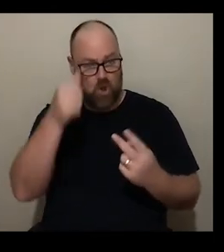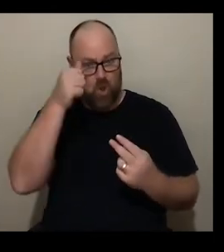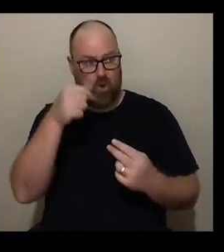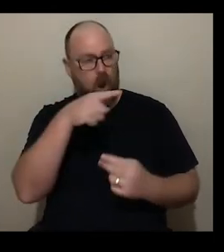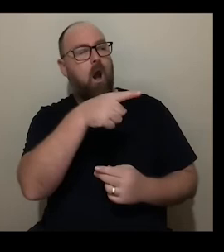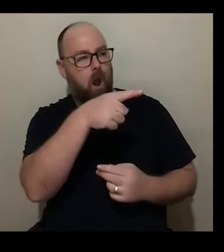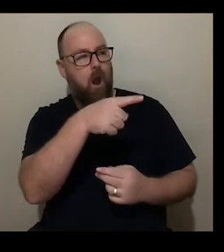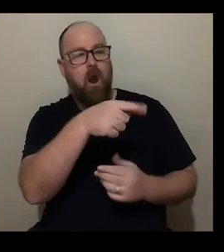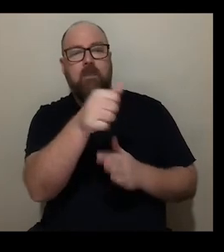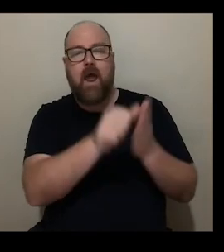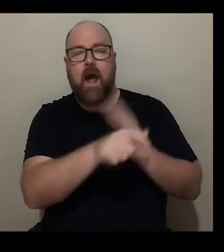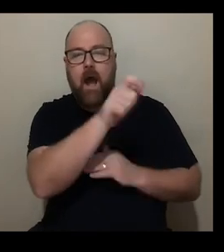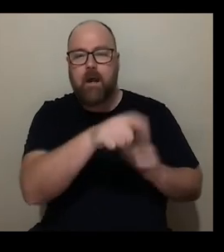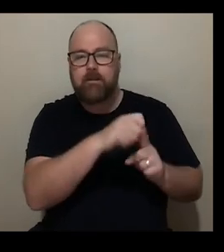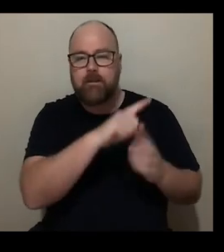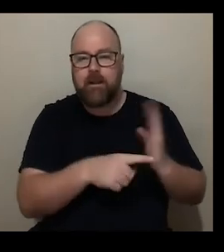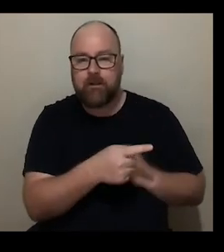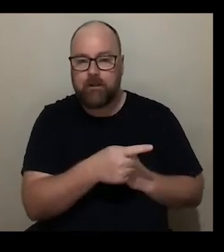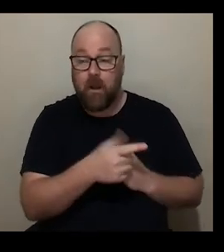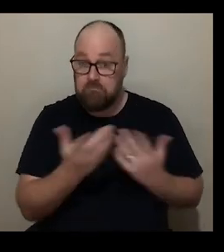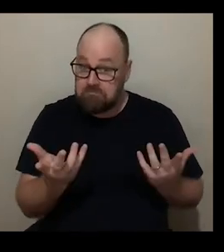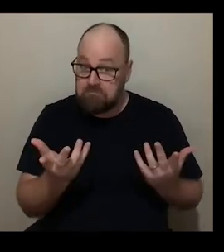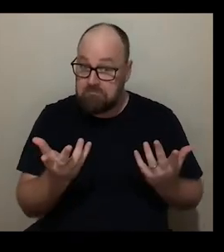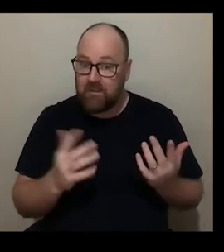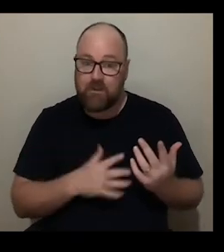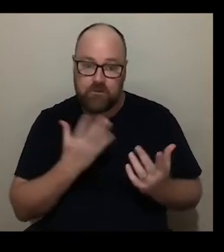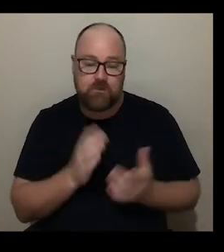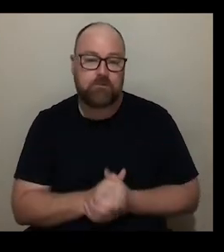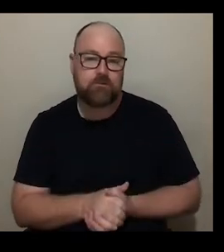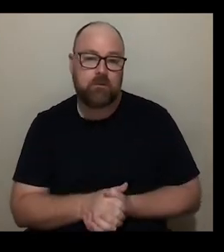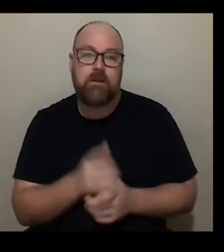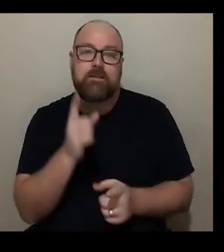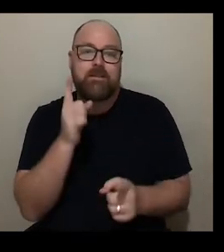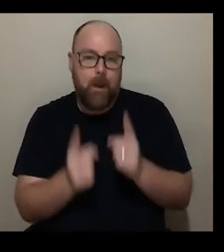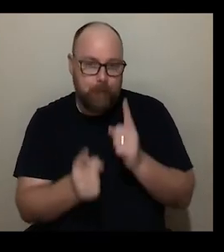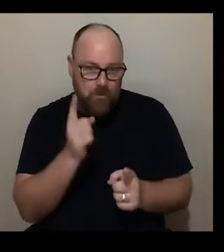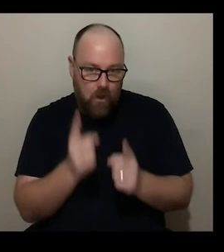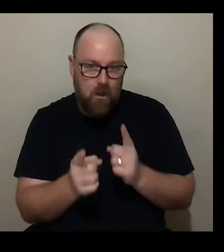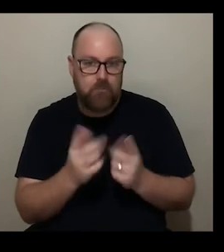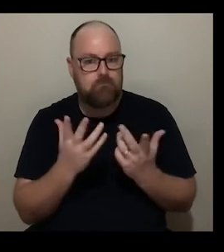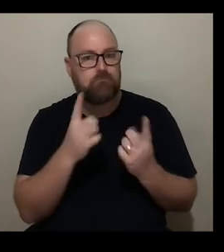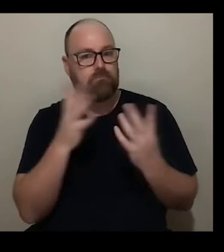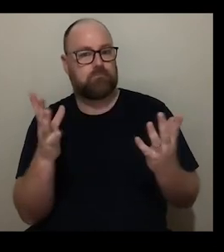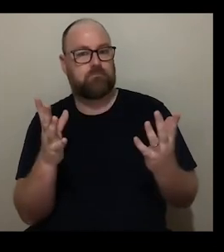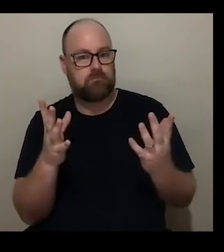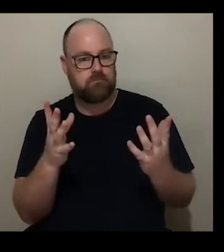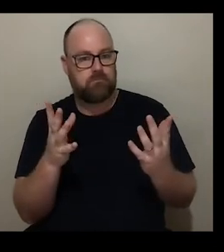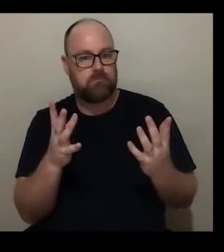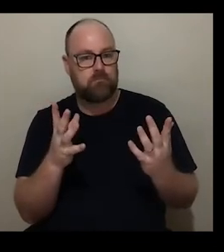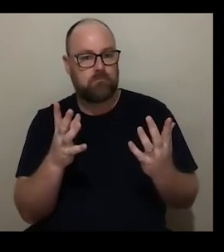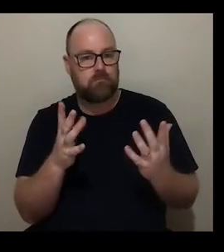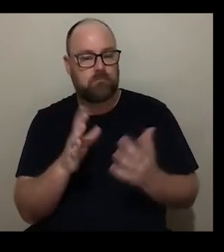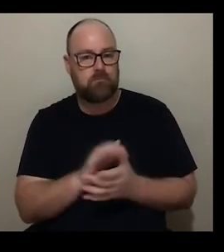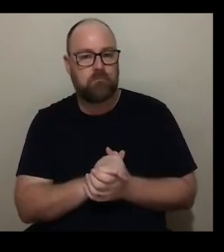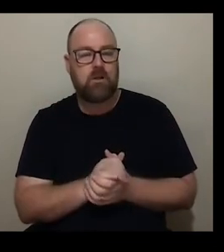um it's a it's a really interesting idea um sometimes it's evident in the content of